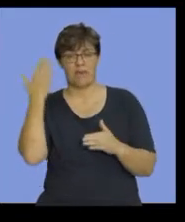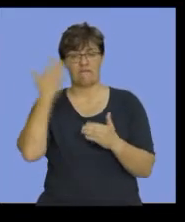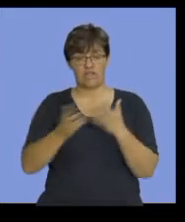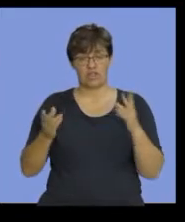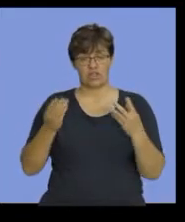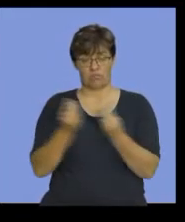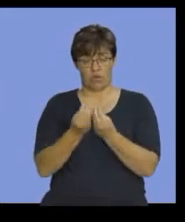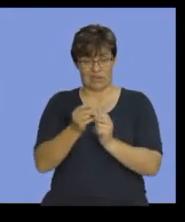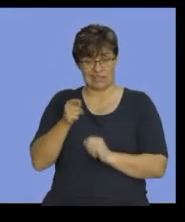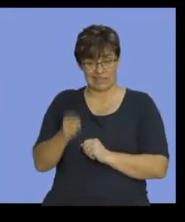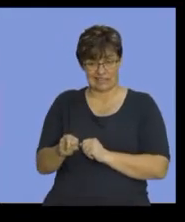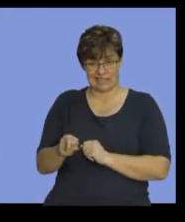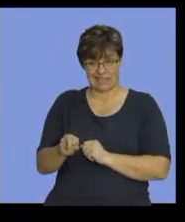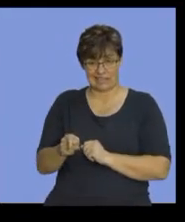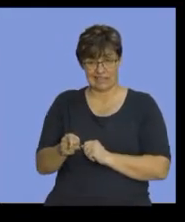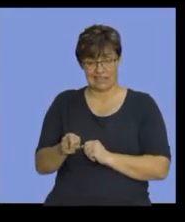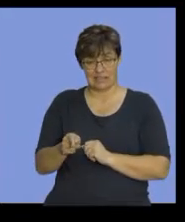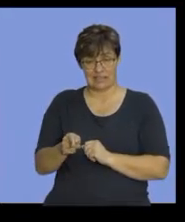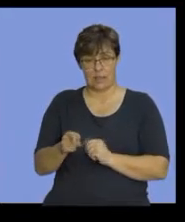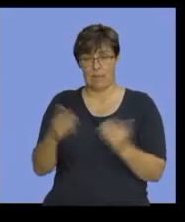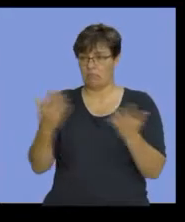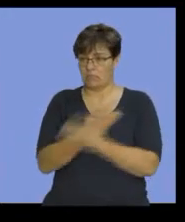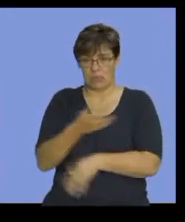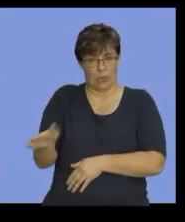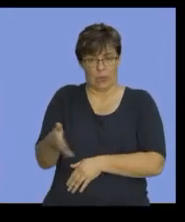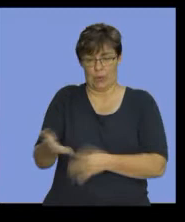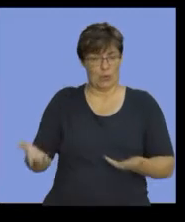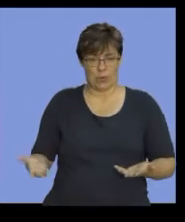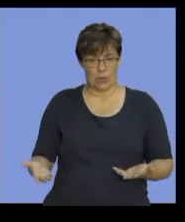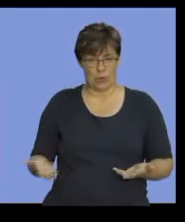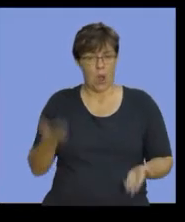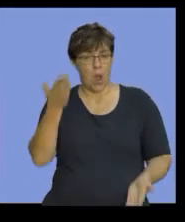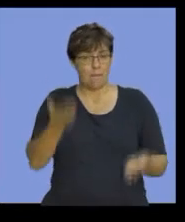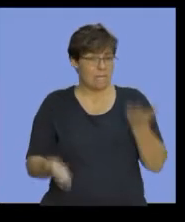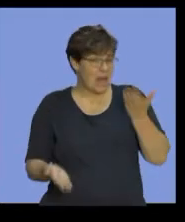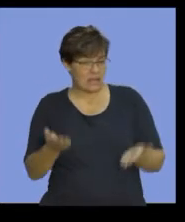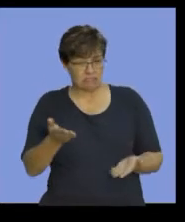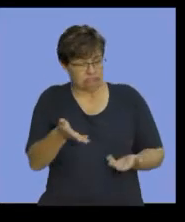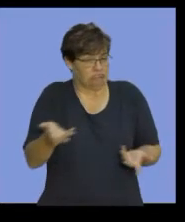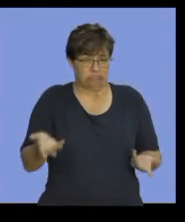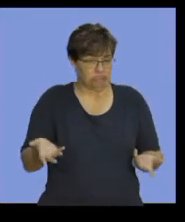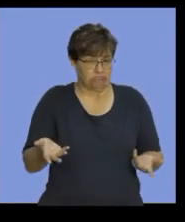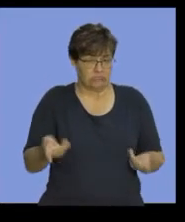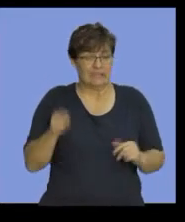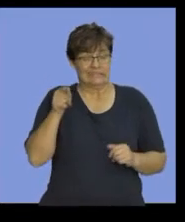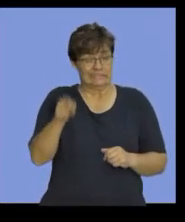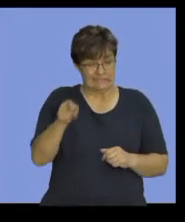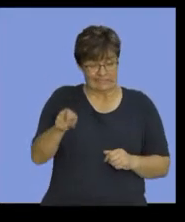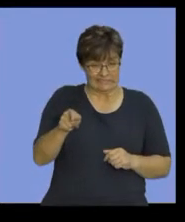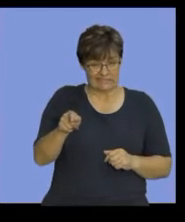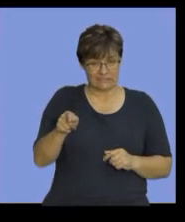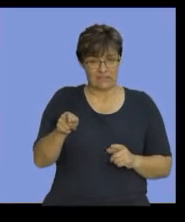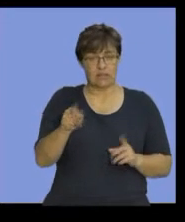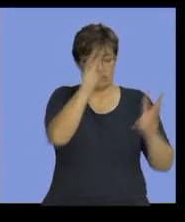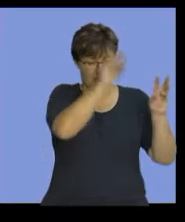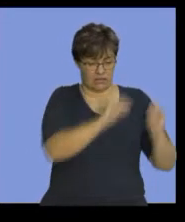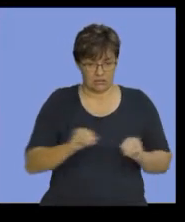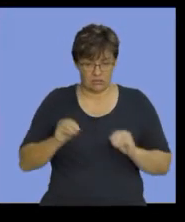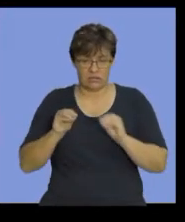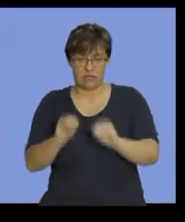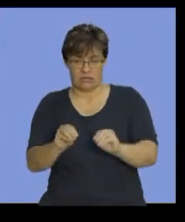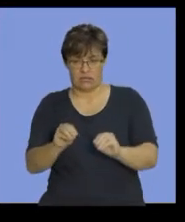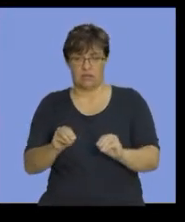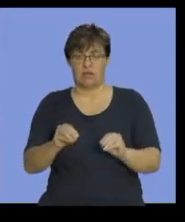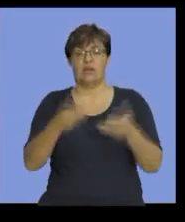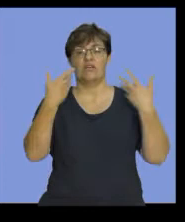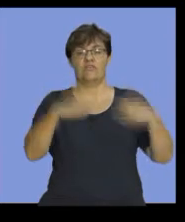is my missing figure or the balancing figure. That figure is taken into my